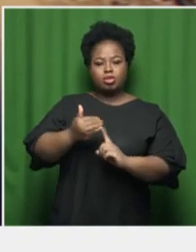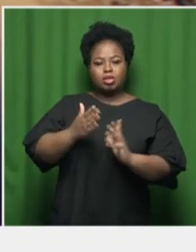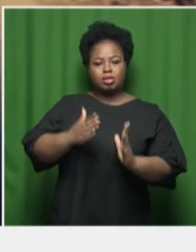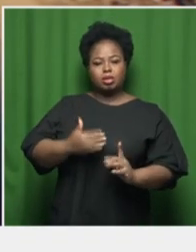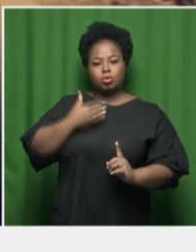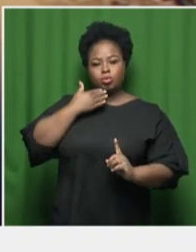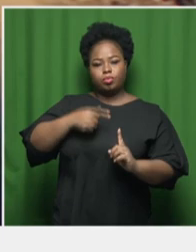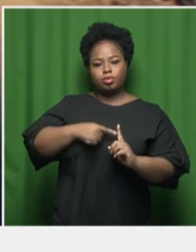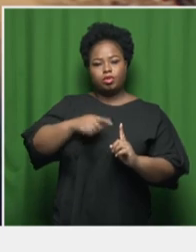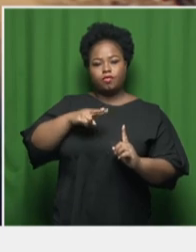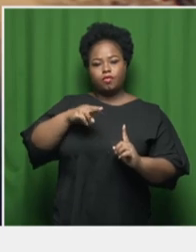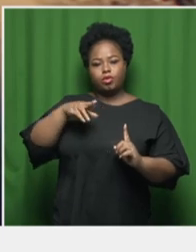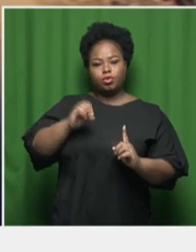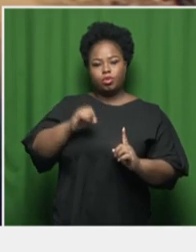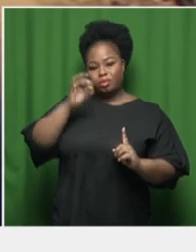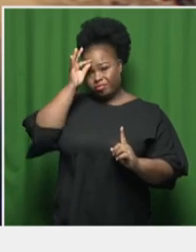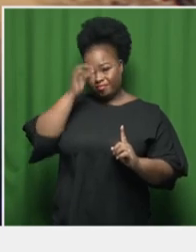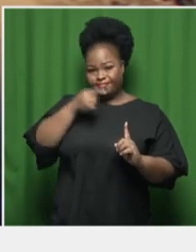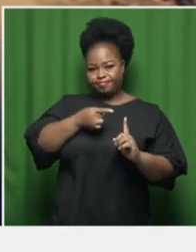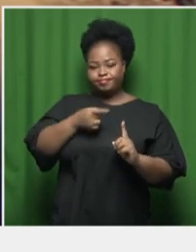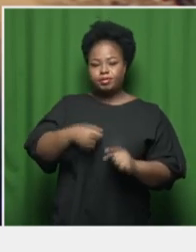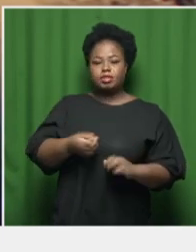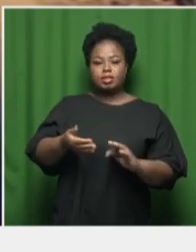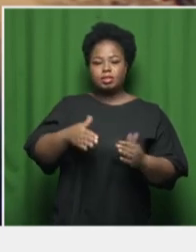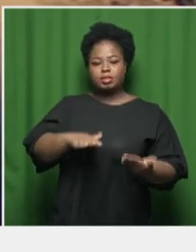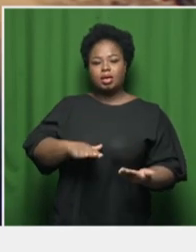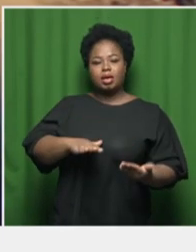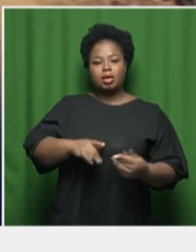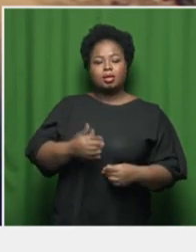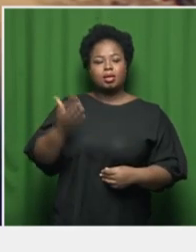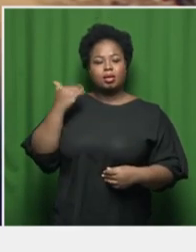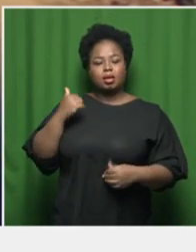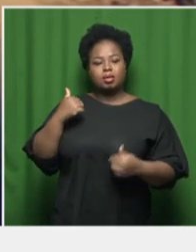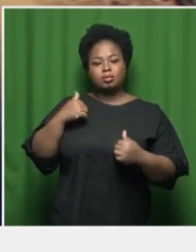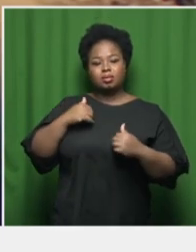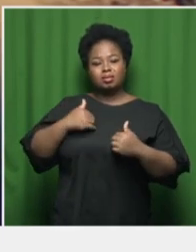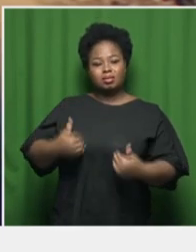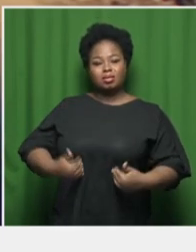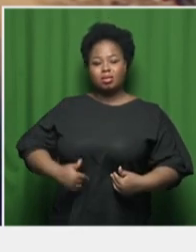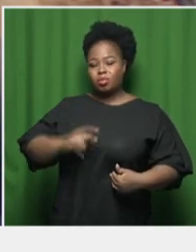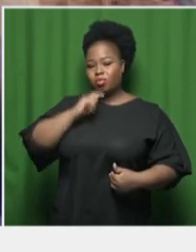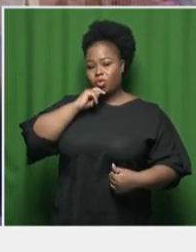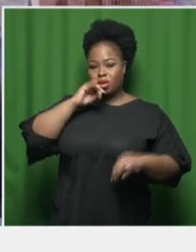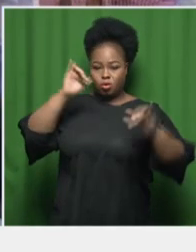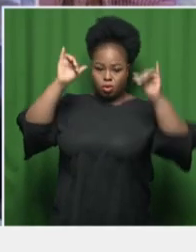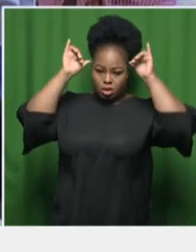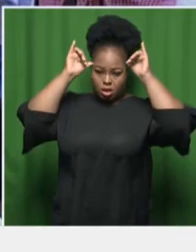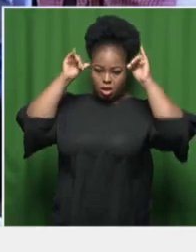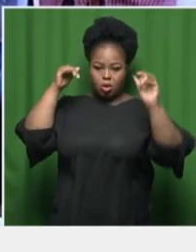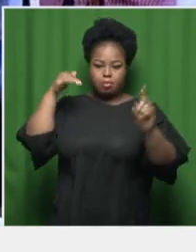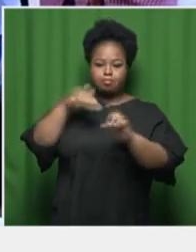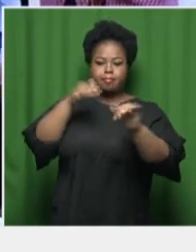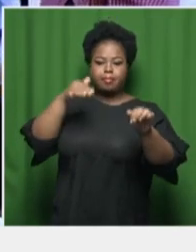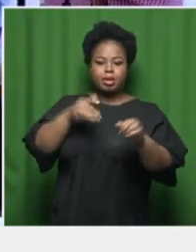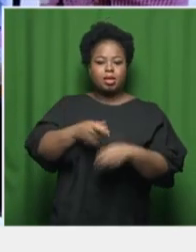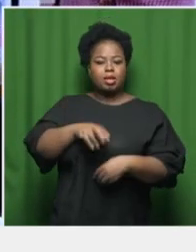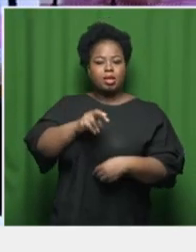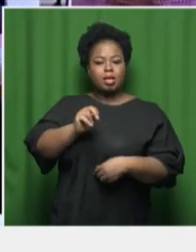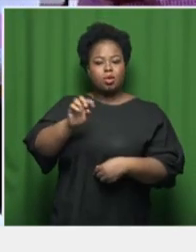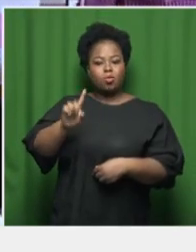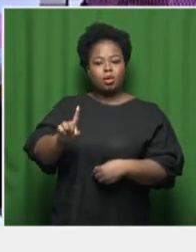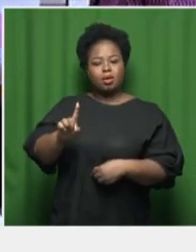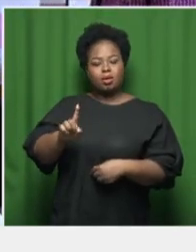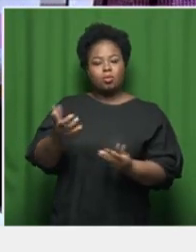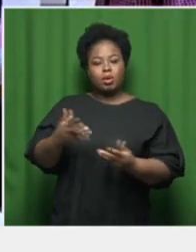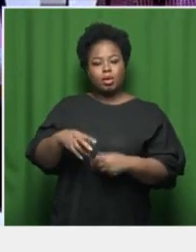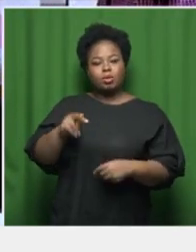william d died in the early hours of last sunday morning after their car hit a cow on the n1 near winburg